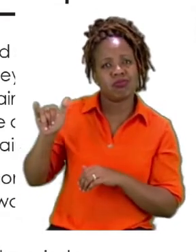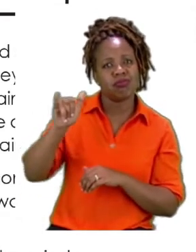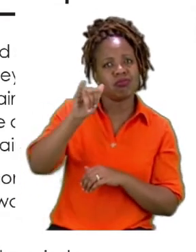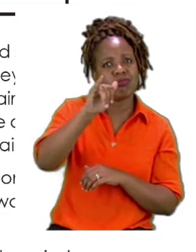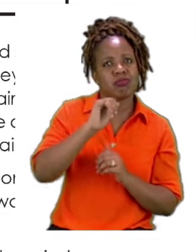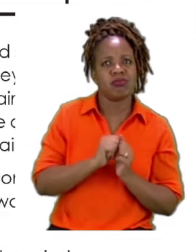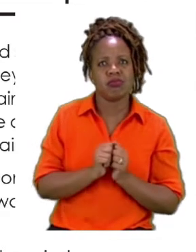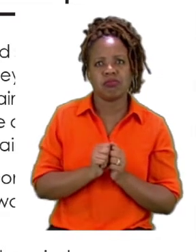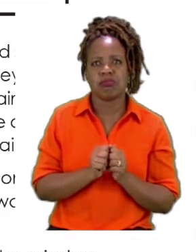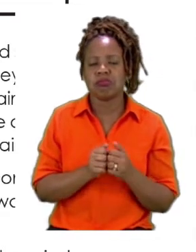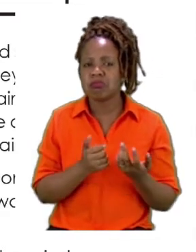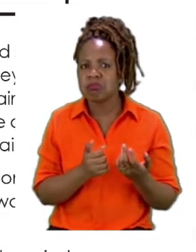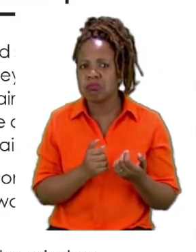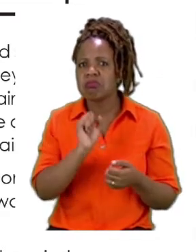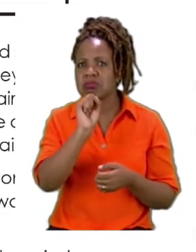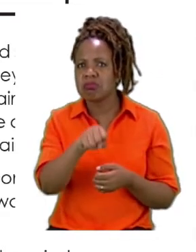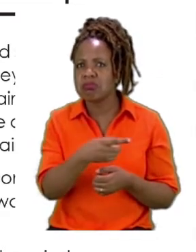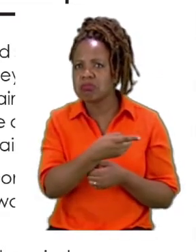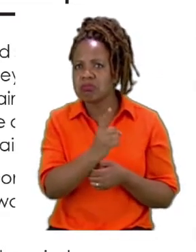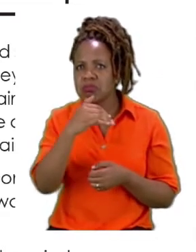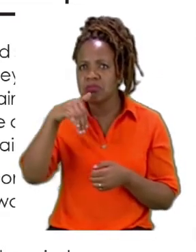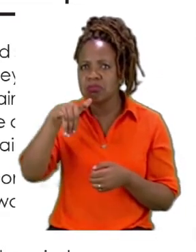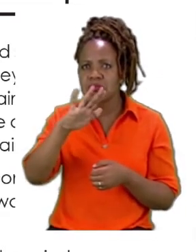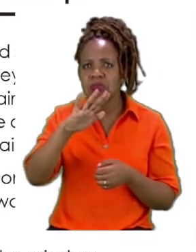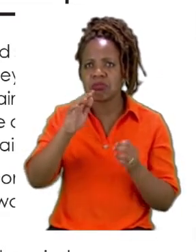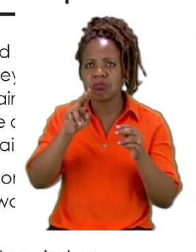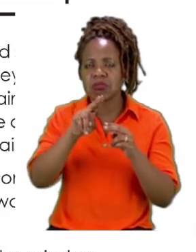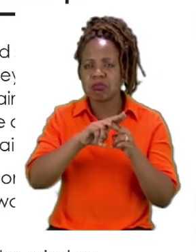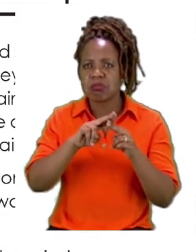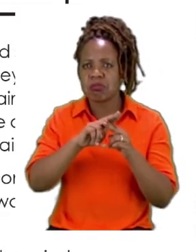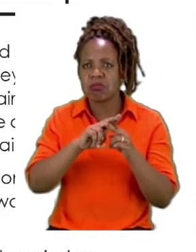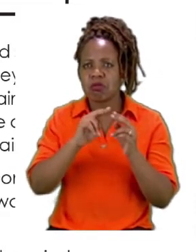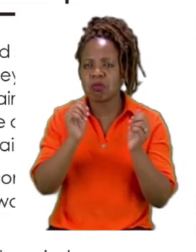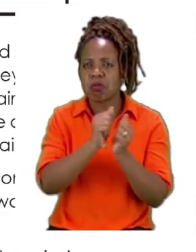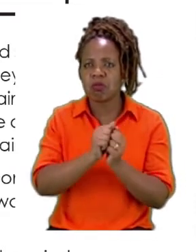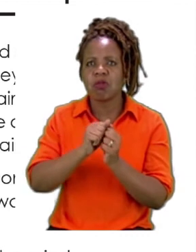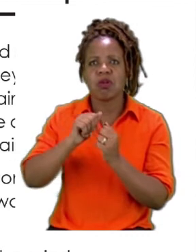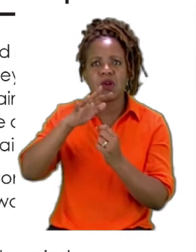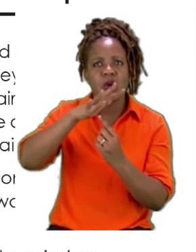Can they go by helicopter? She asked her mother.